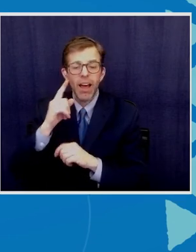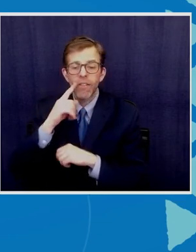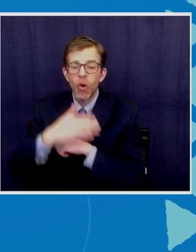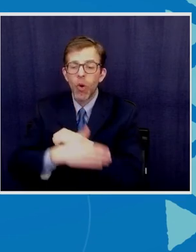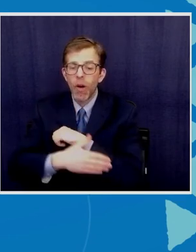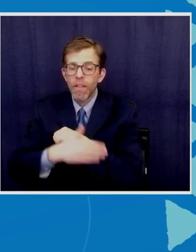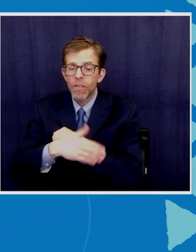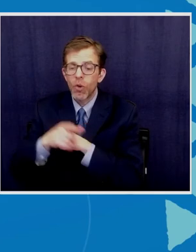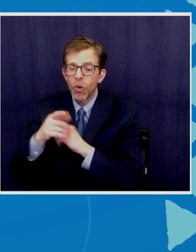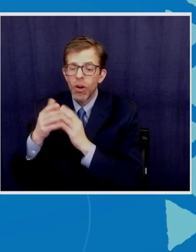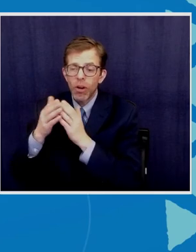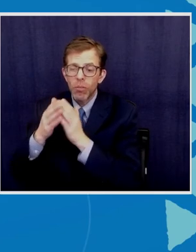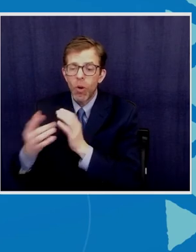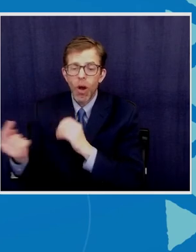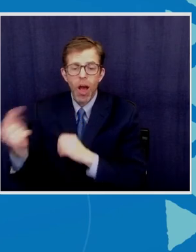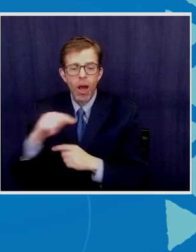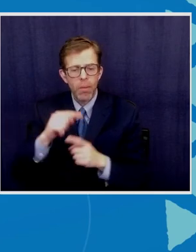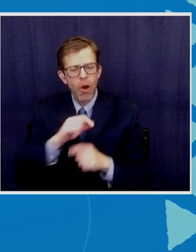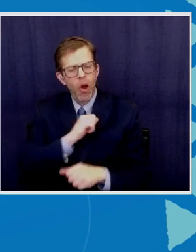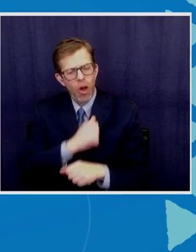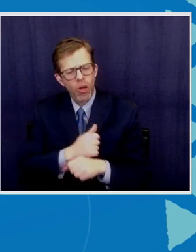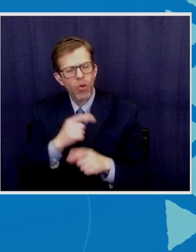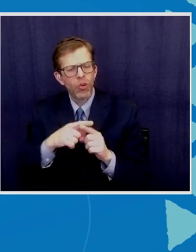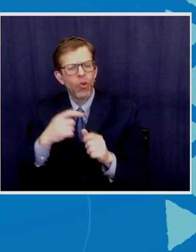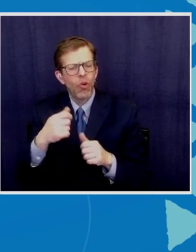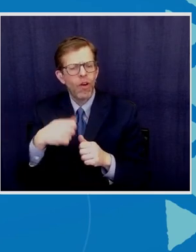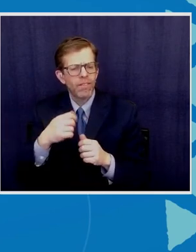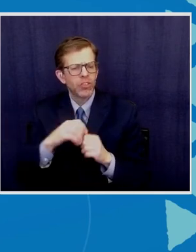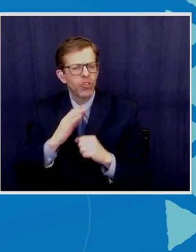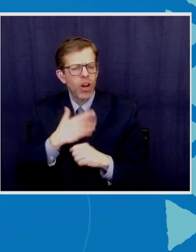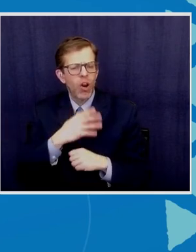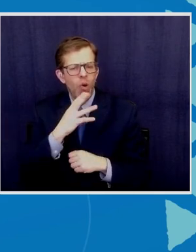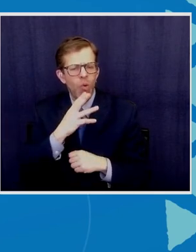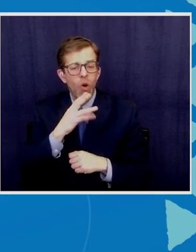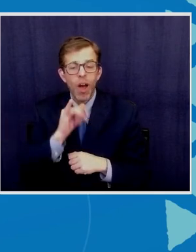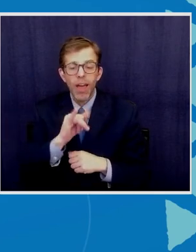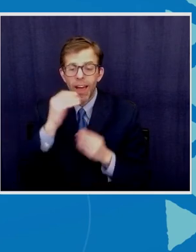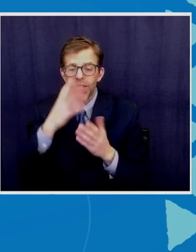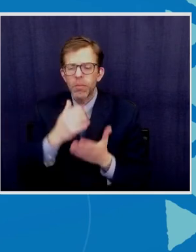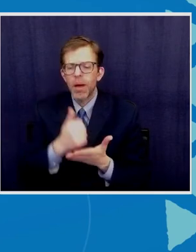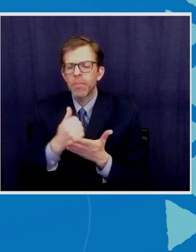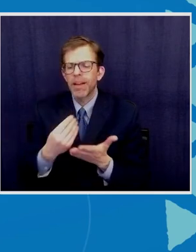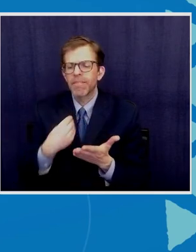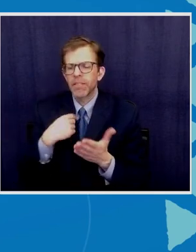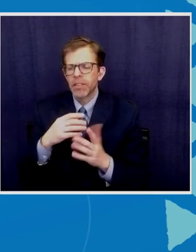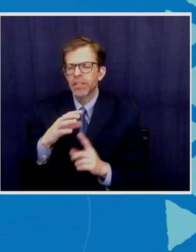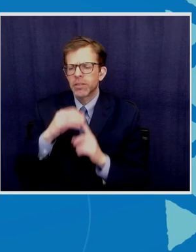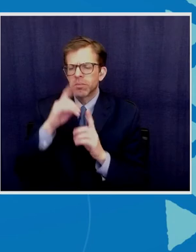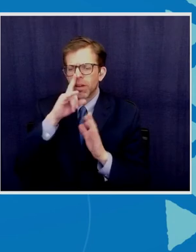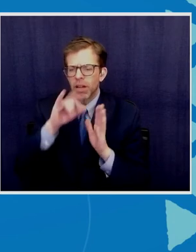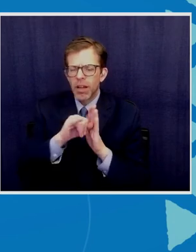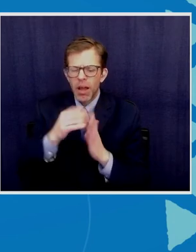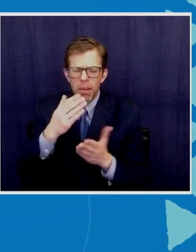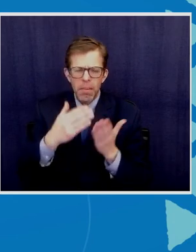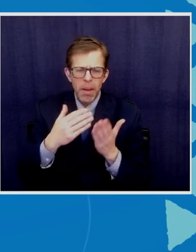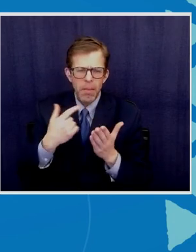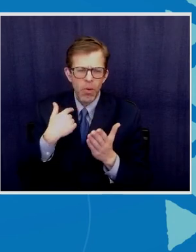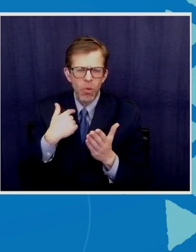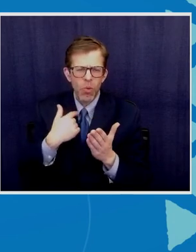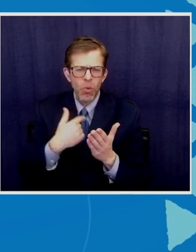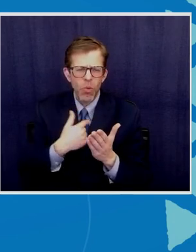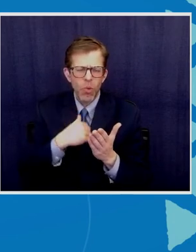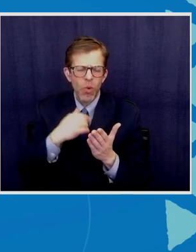waters so the information gets a special information that we need to be see so